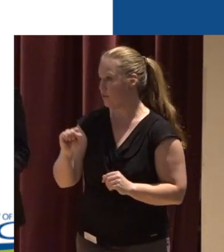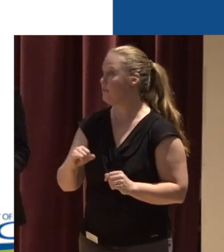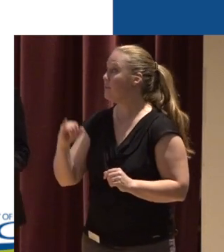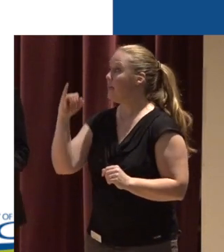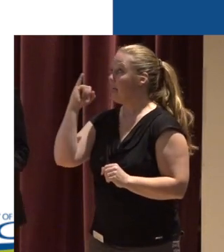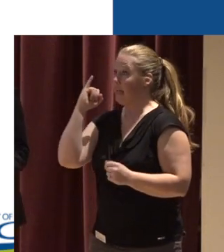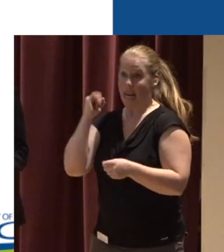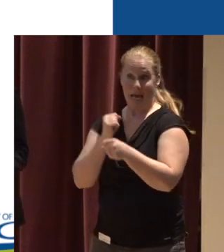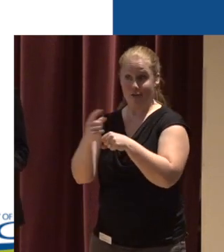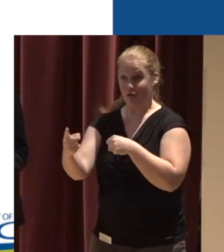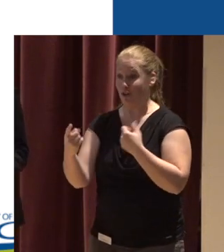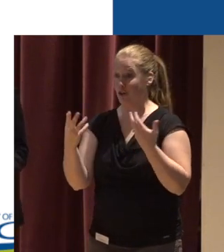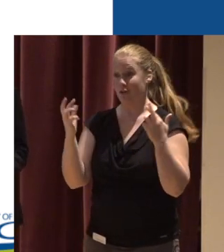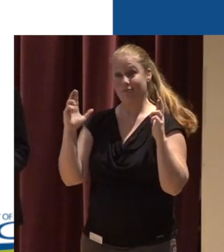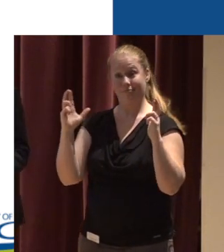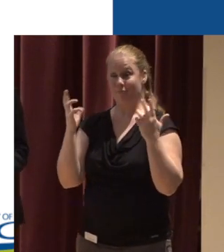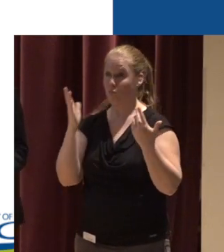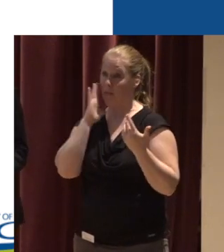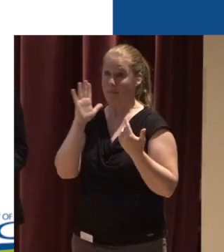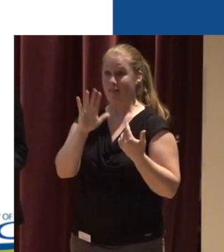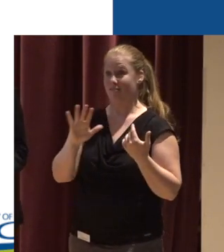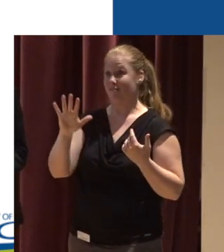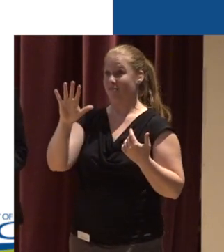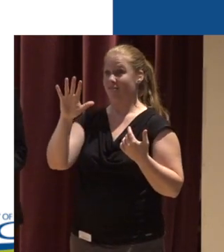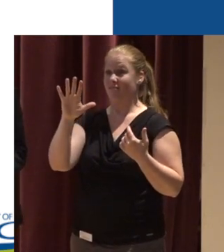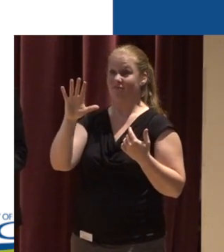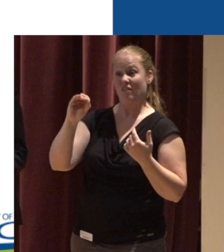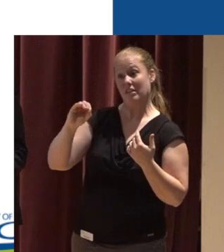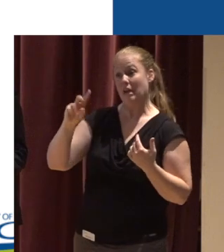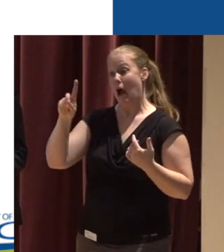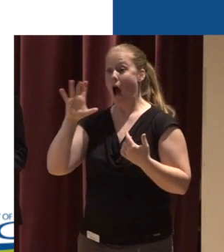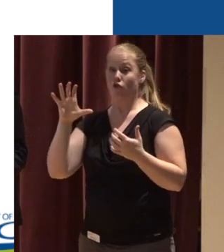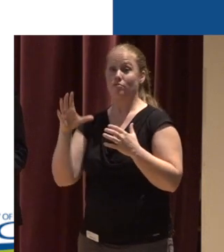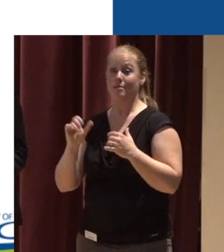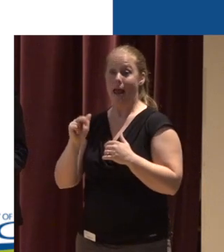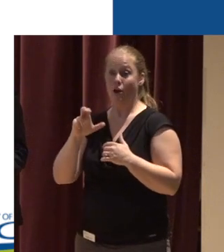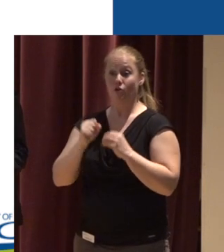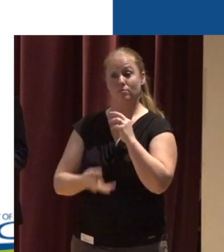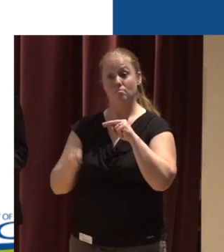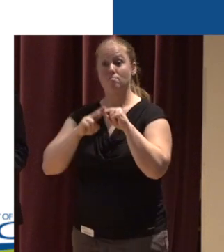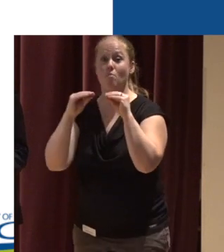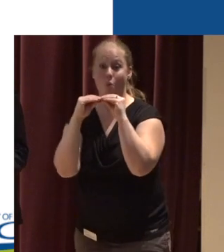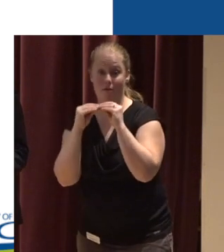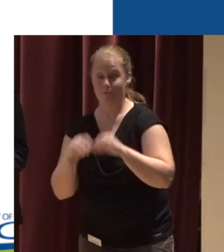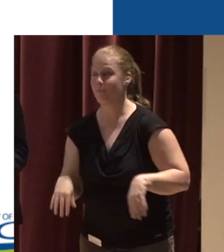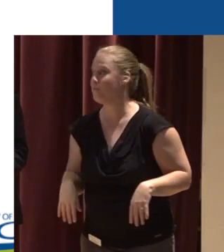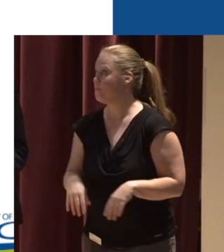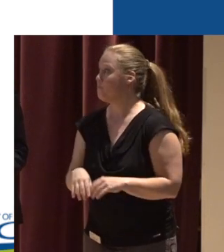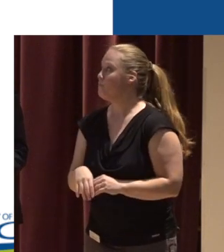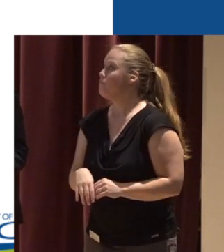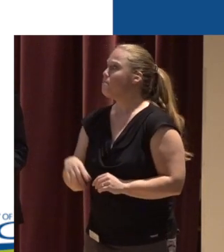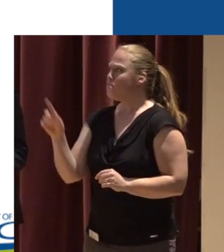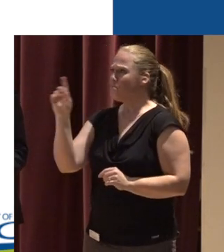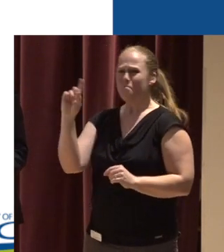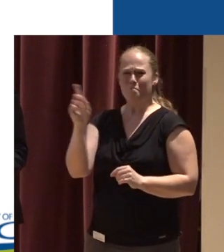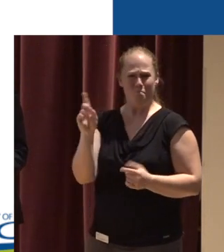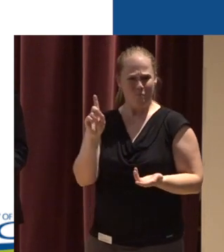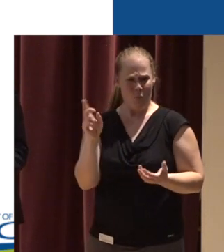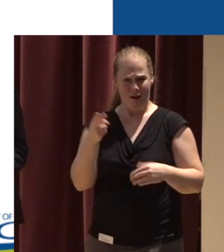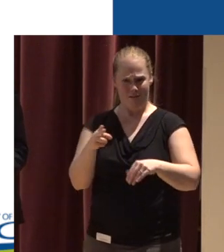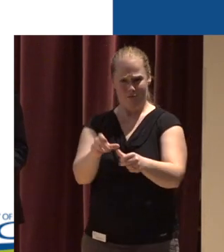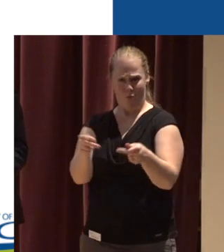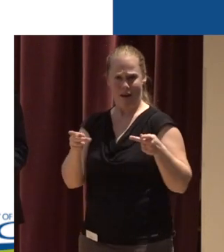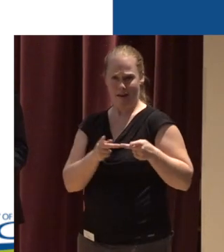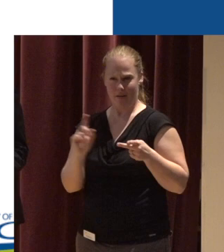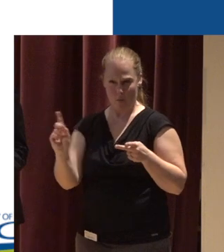check in with us next year We'll probably be up 50 to 100 acres Okay Where are our natural areas? And it's